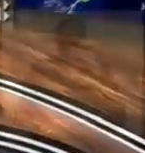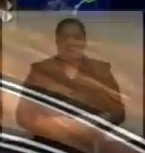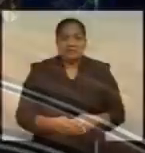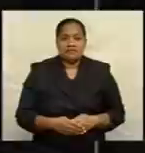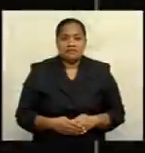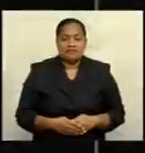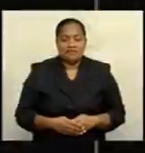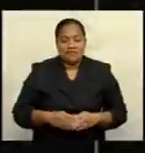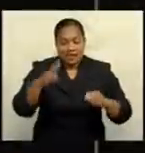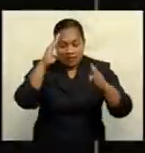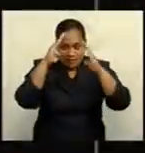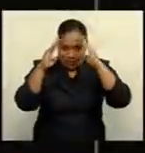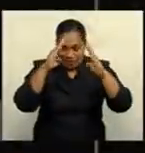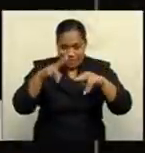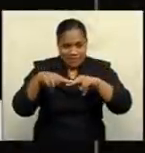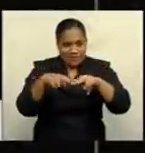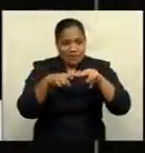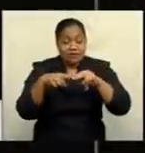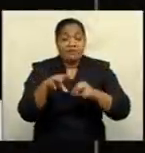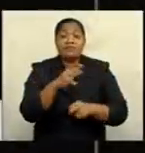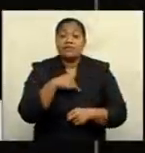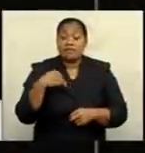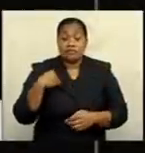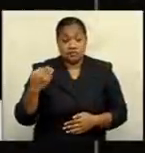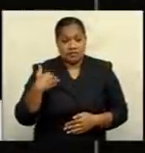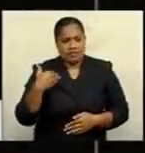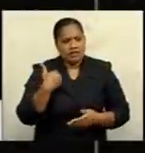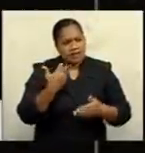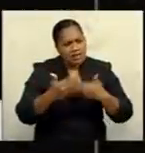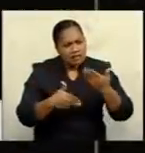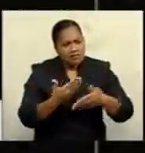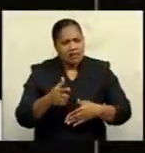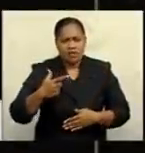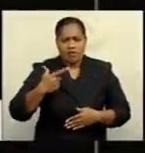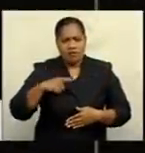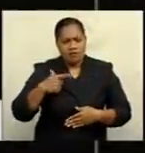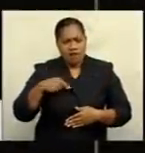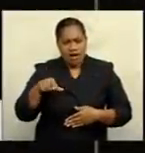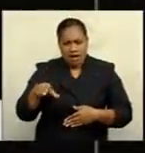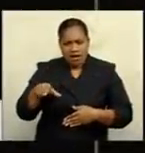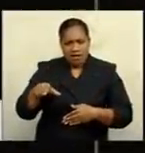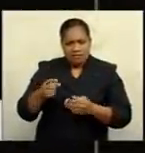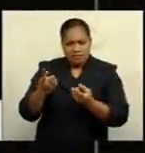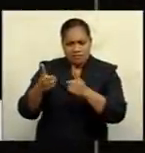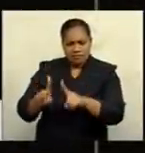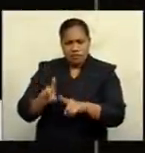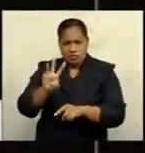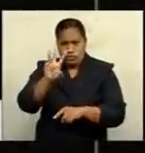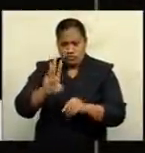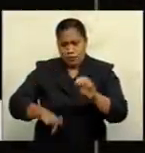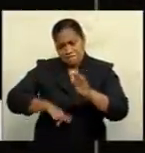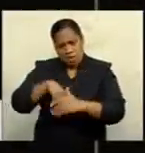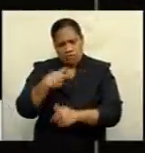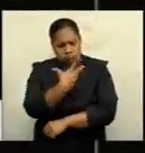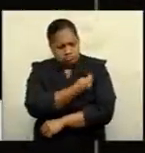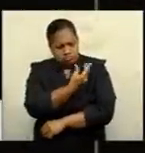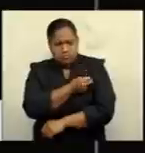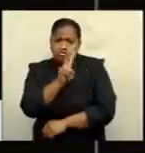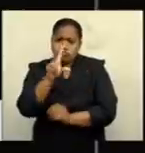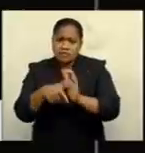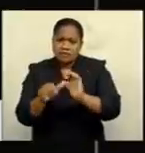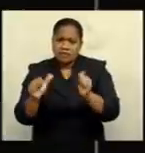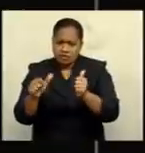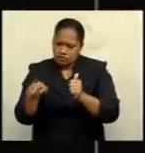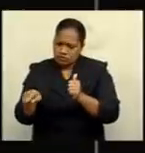Kulunaka Fiji, the Ministry of Health has explained why it has classified the death of three fully vaccinated people as non